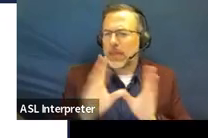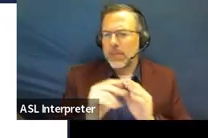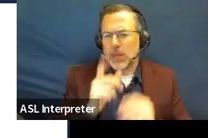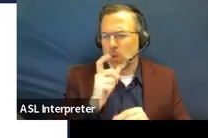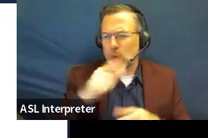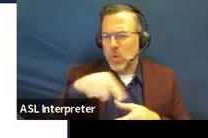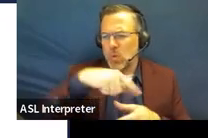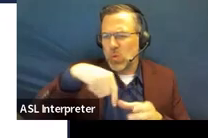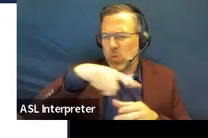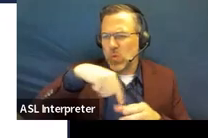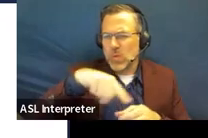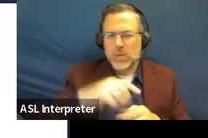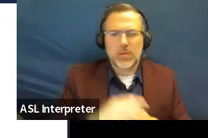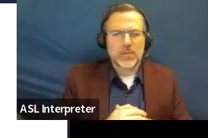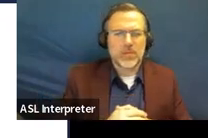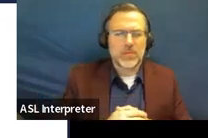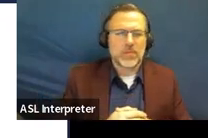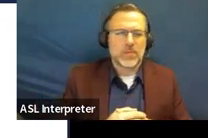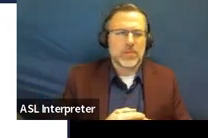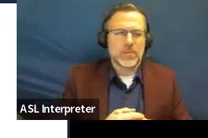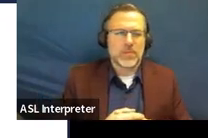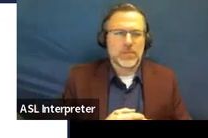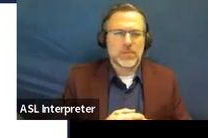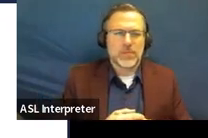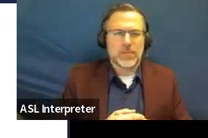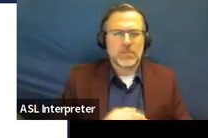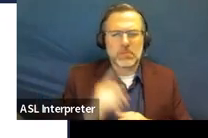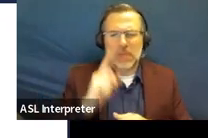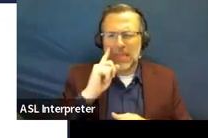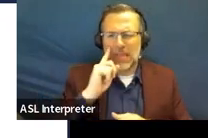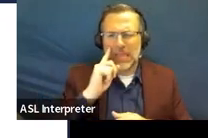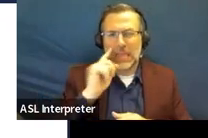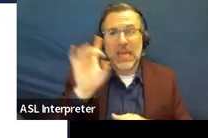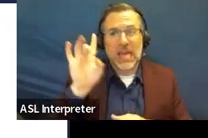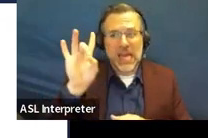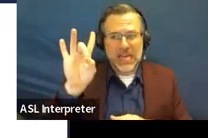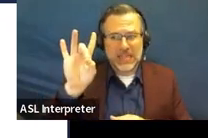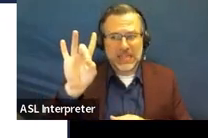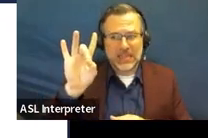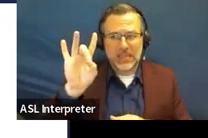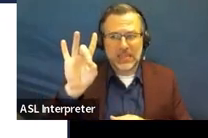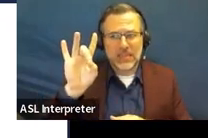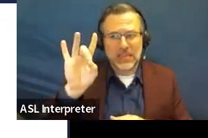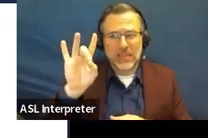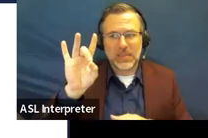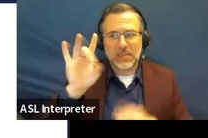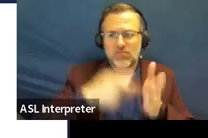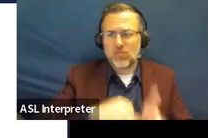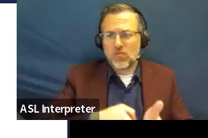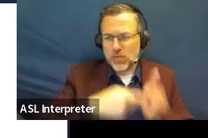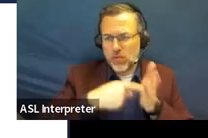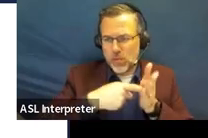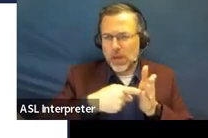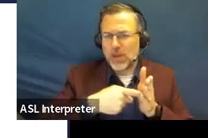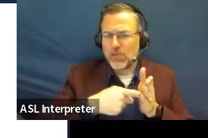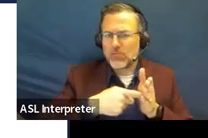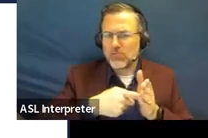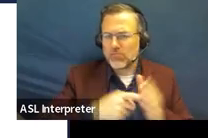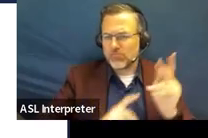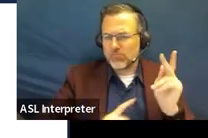So there are, I believe it's eight required participants for IEP meetings. And